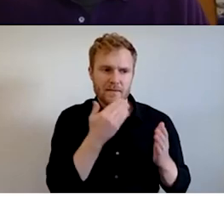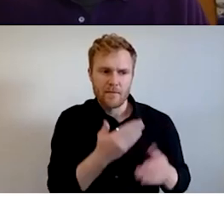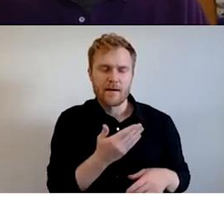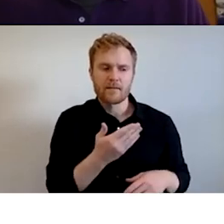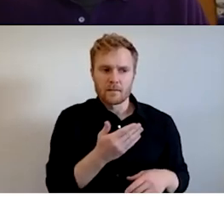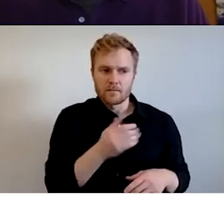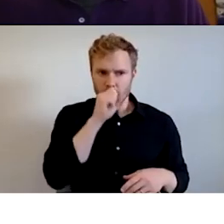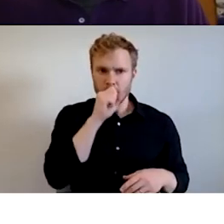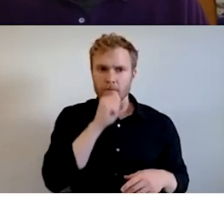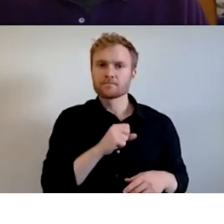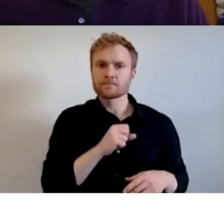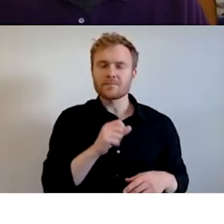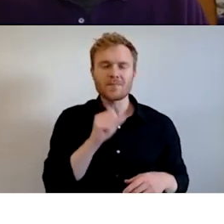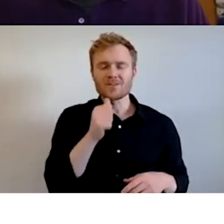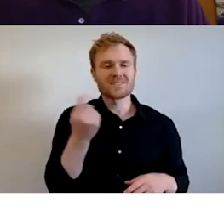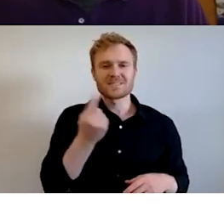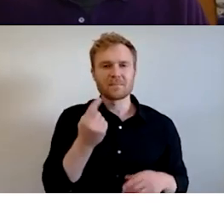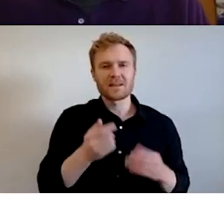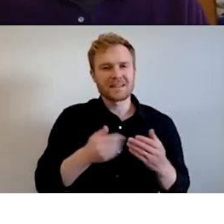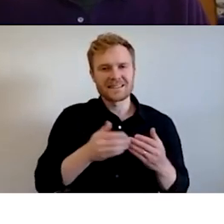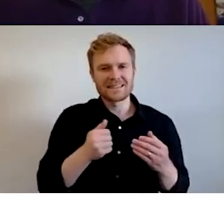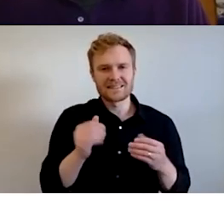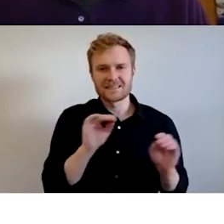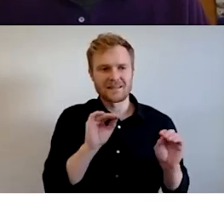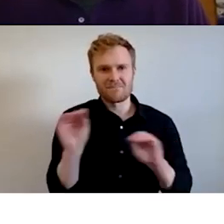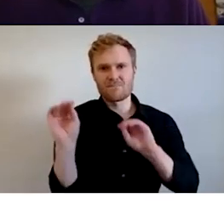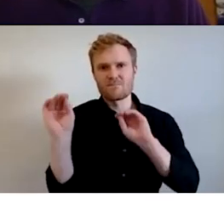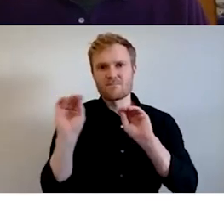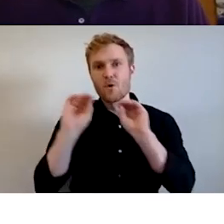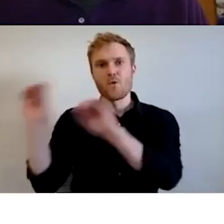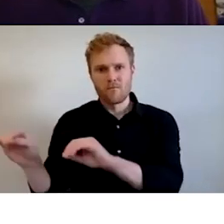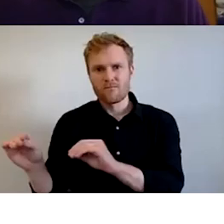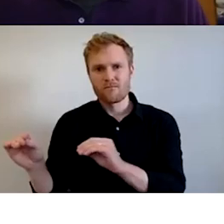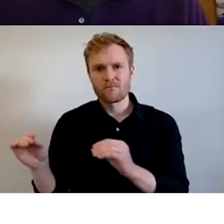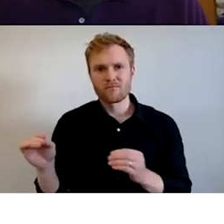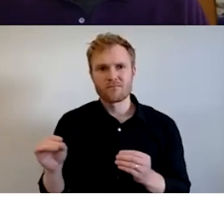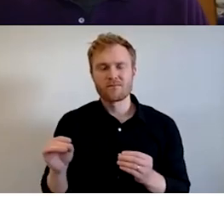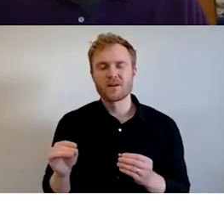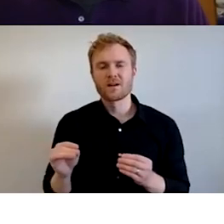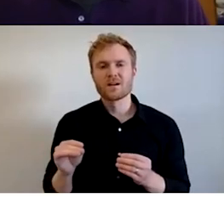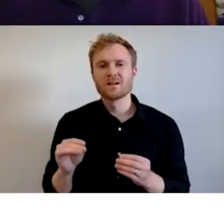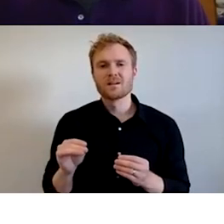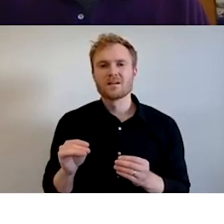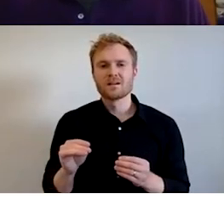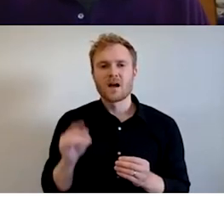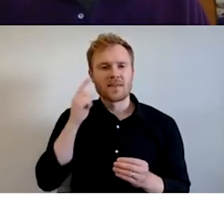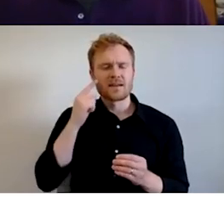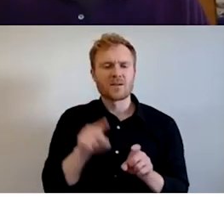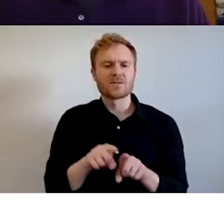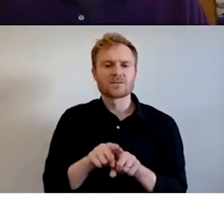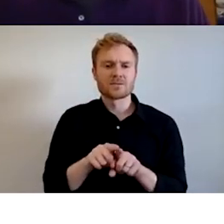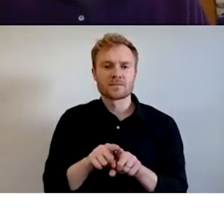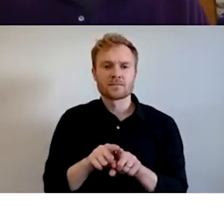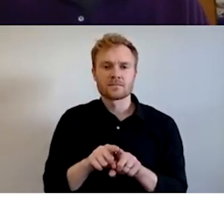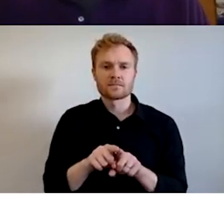that's easily relocated and, and moved. I think also I want to bring up or take the opportunity